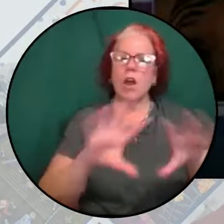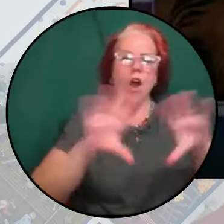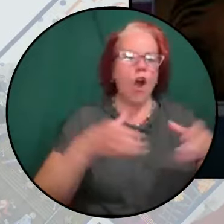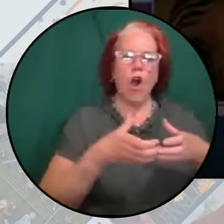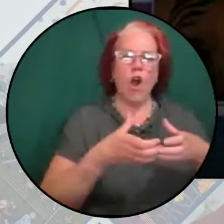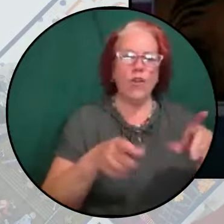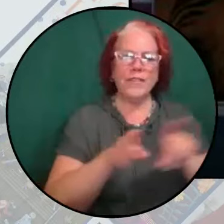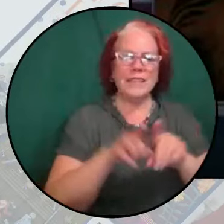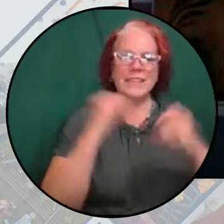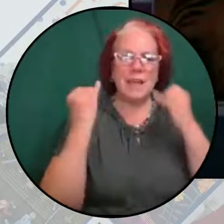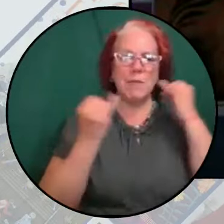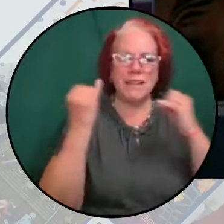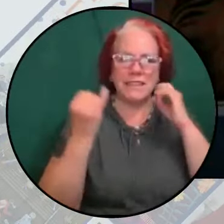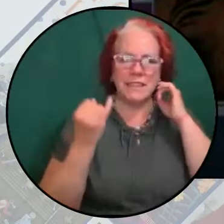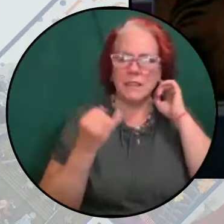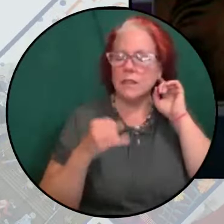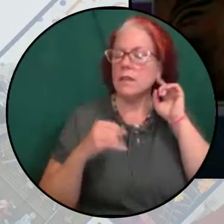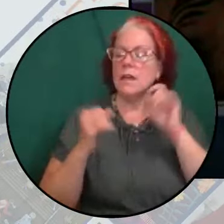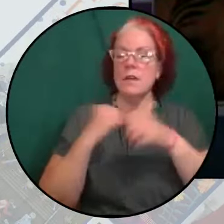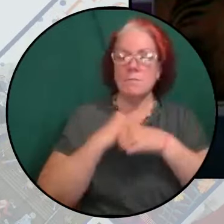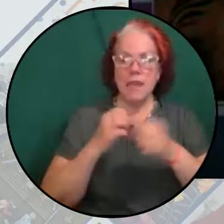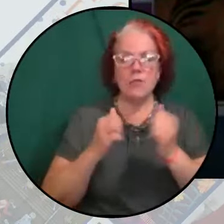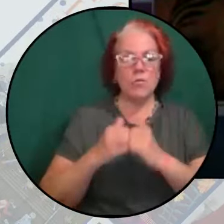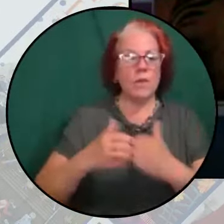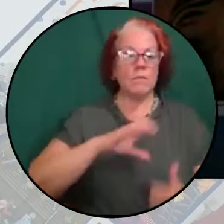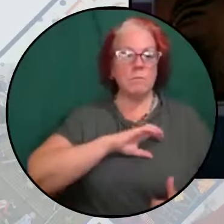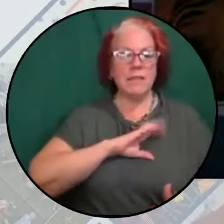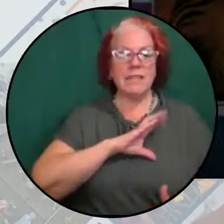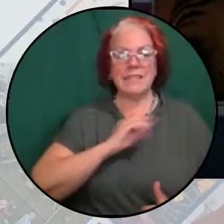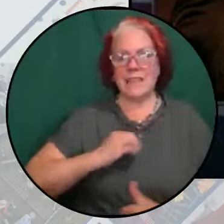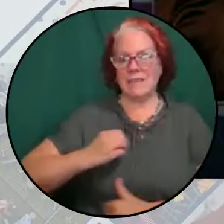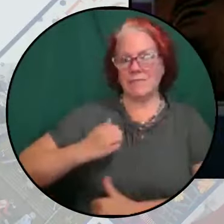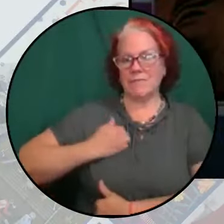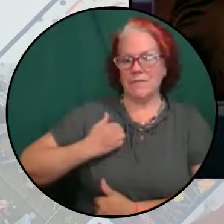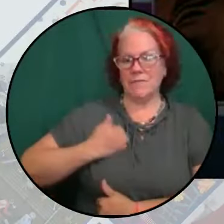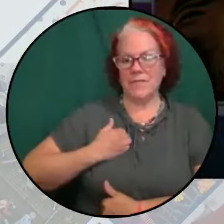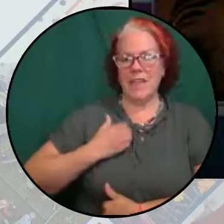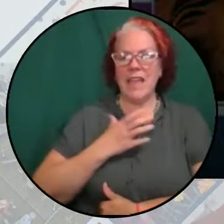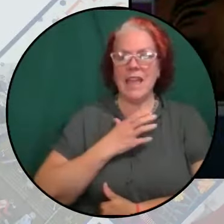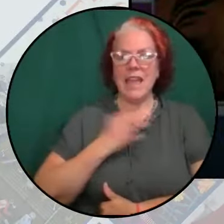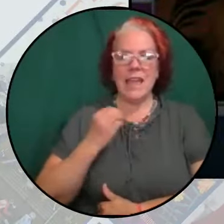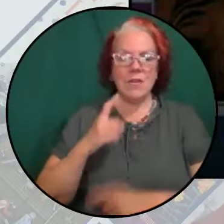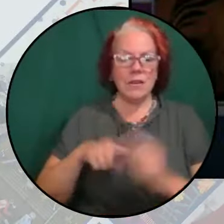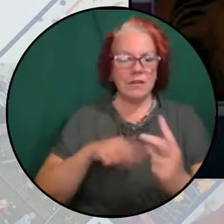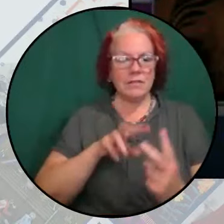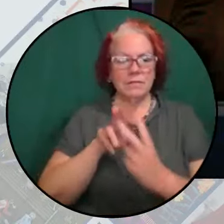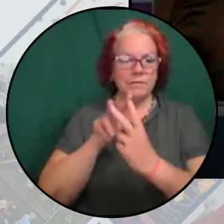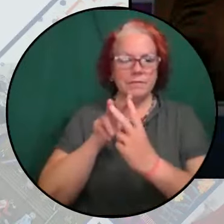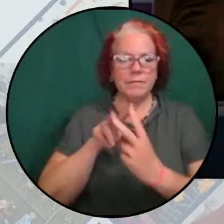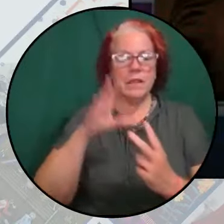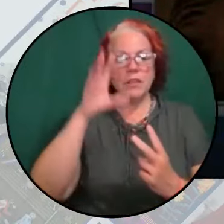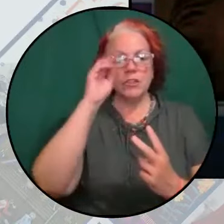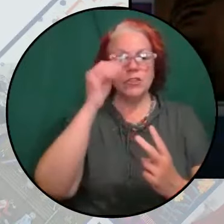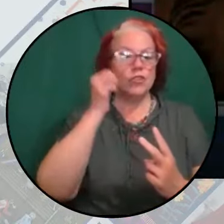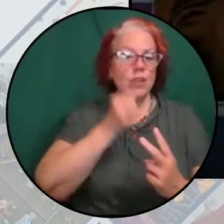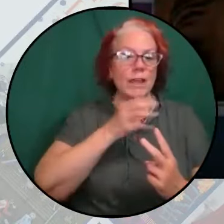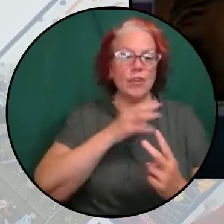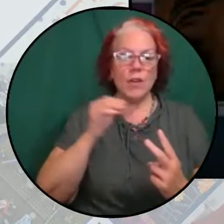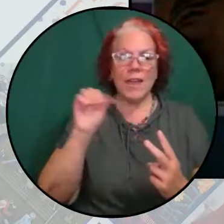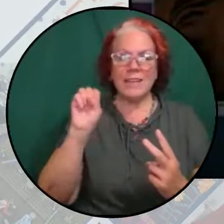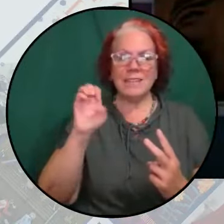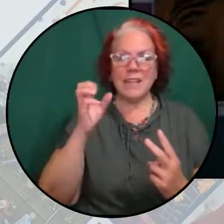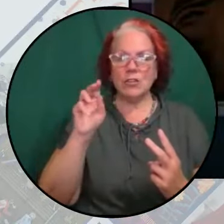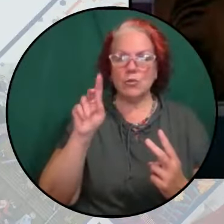through policing and militarization and through the dichotomization of gender and sexuality and that the